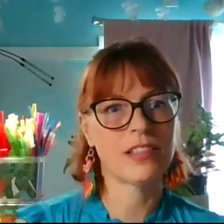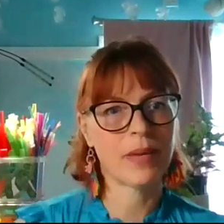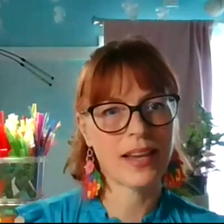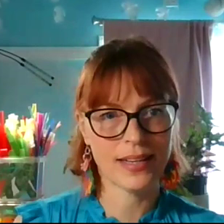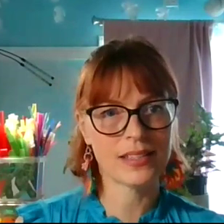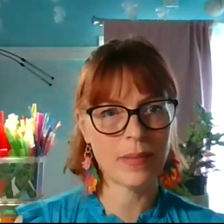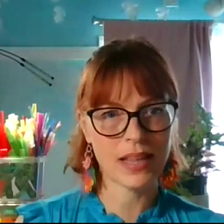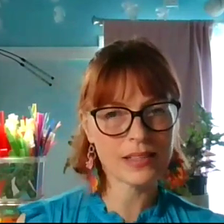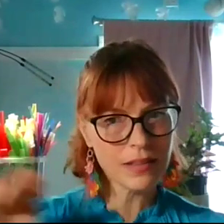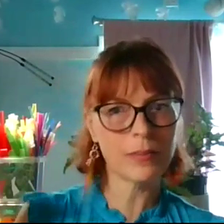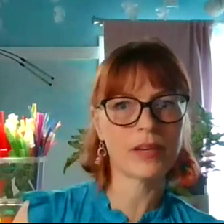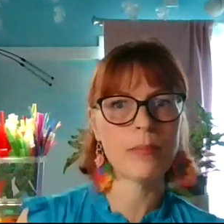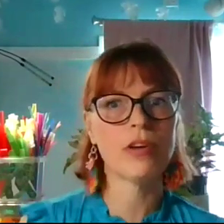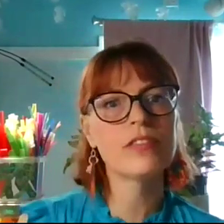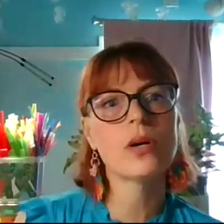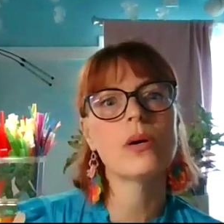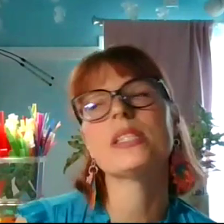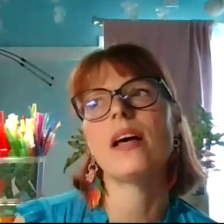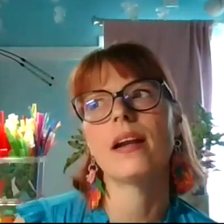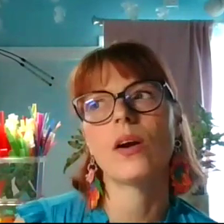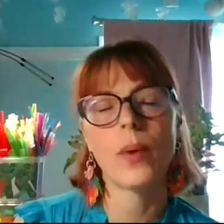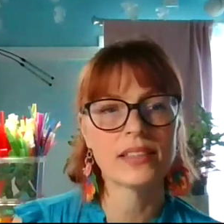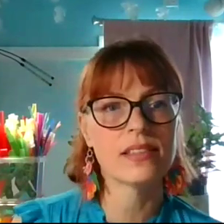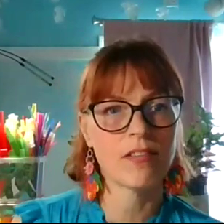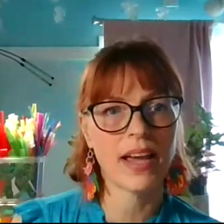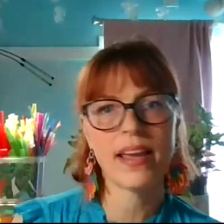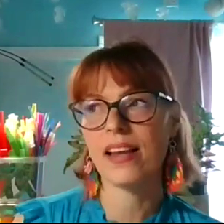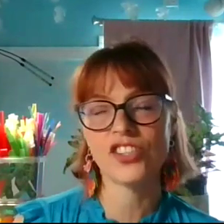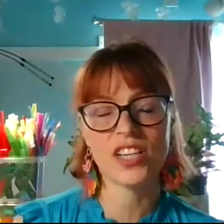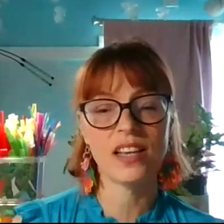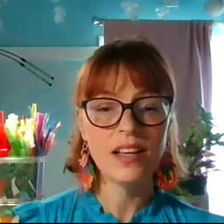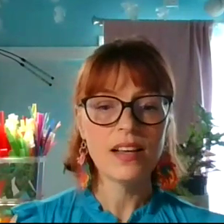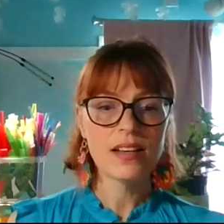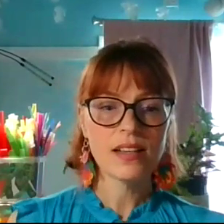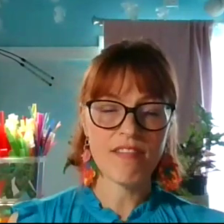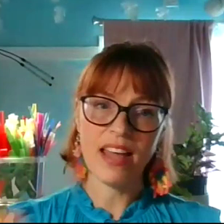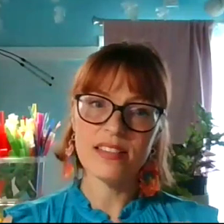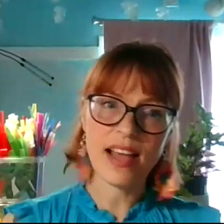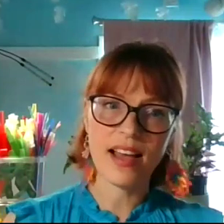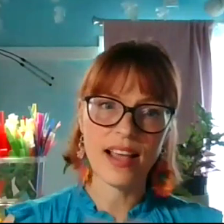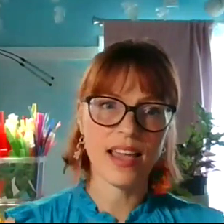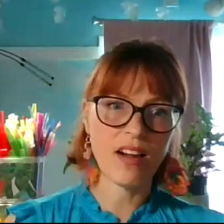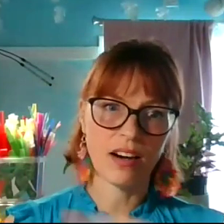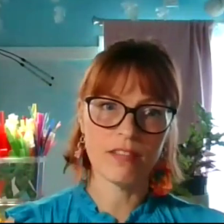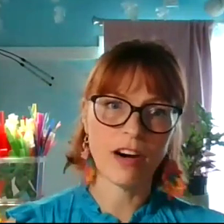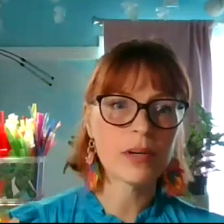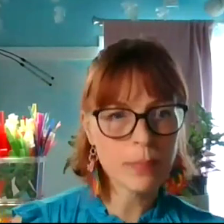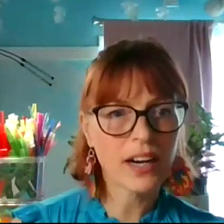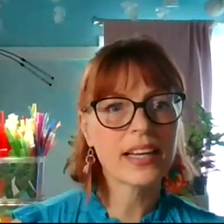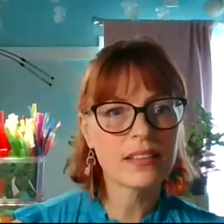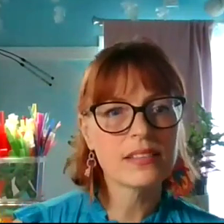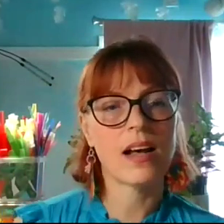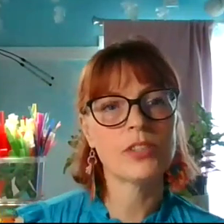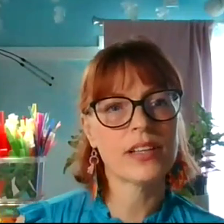to be the boss of me. I need somebody that's a little bit removed. So it was an acquaintance of mine and she, I vend at a art and